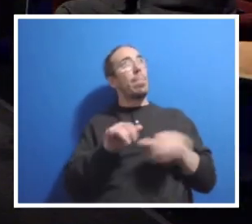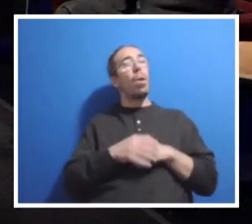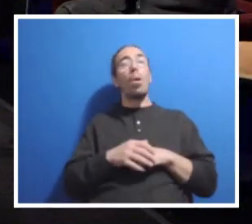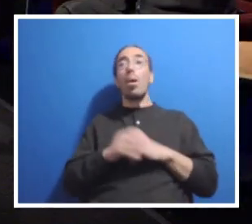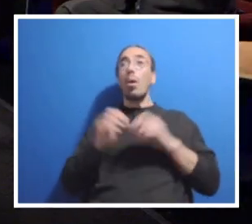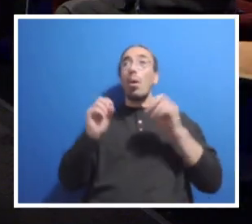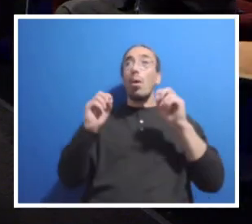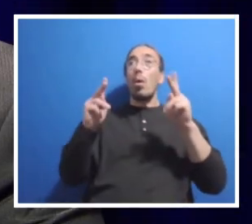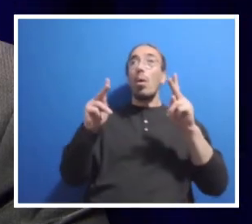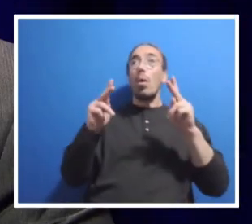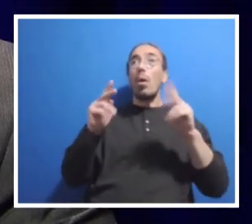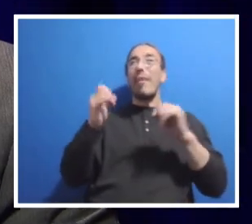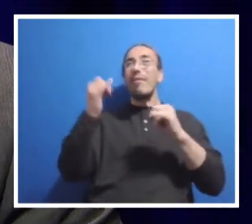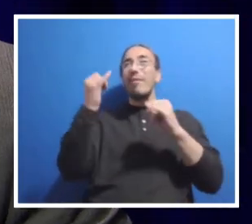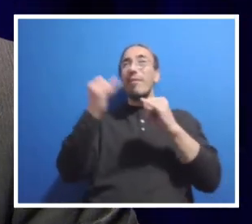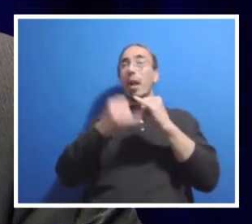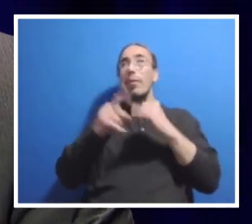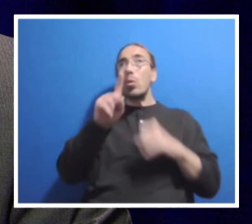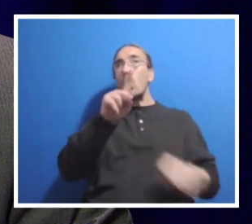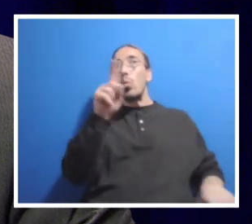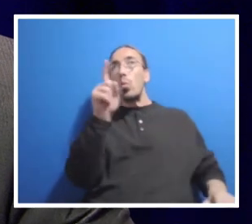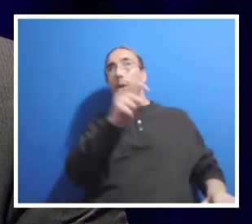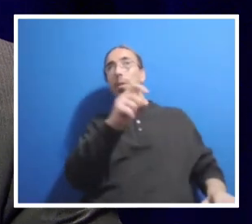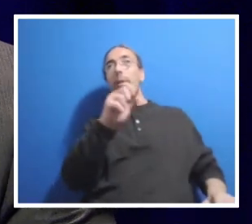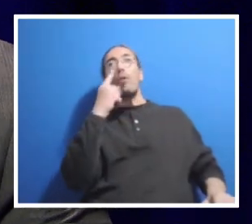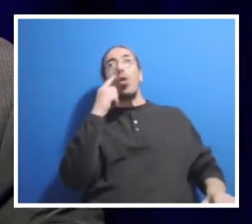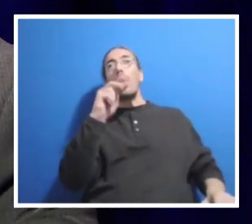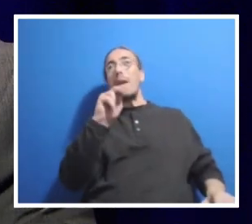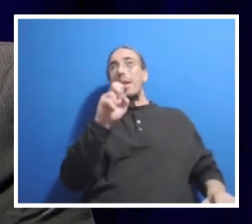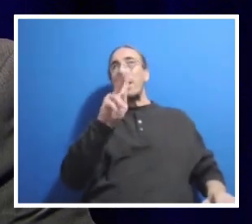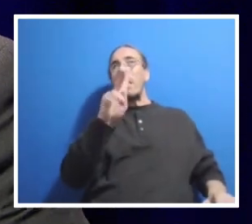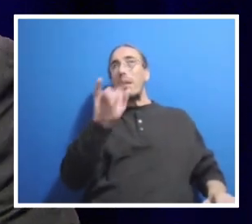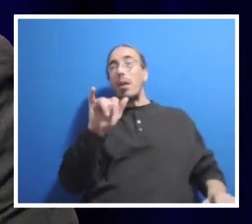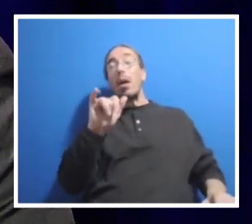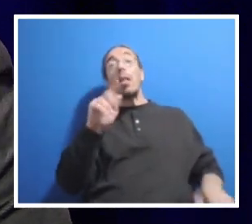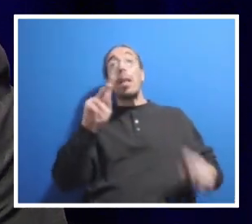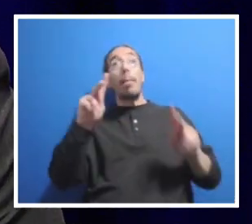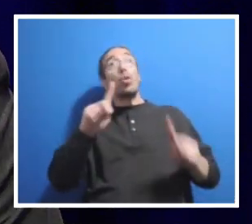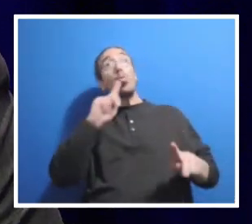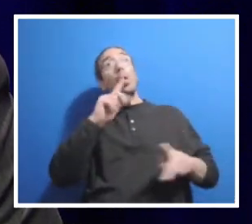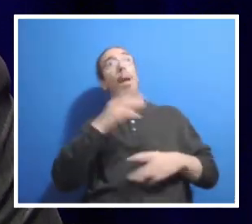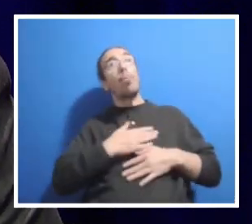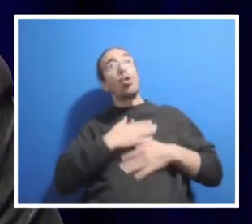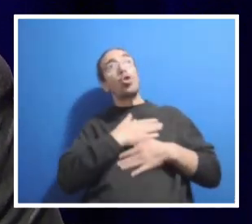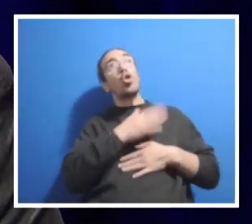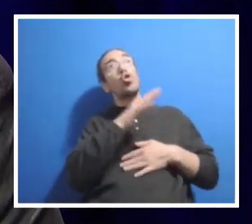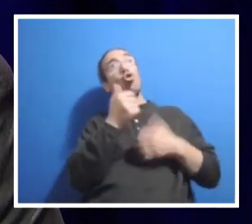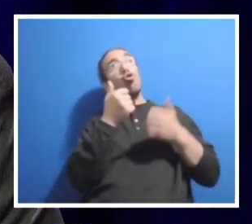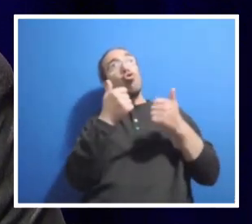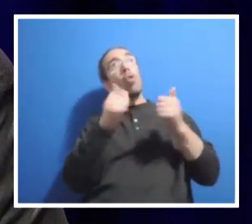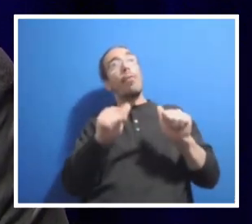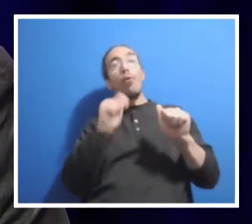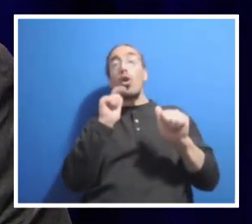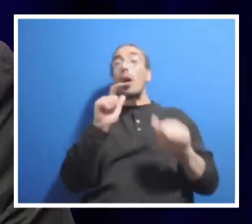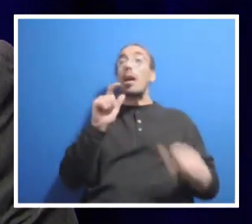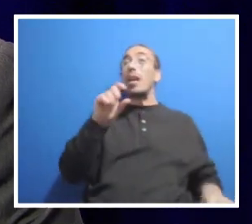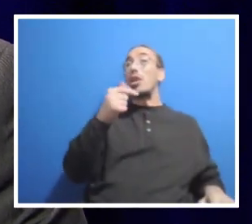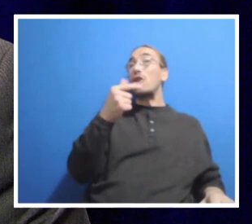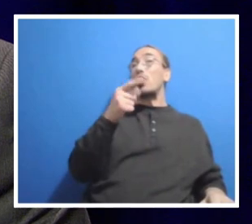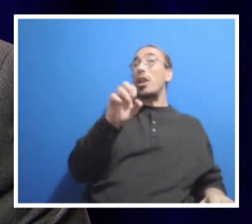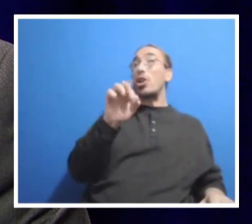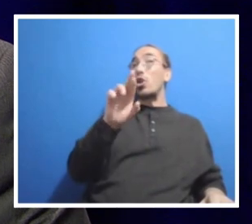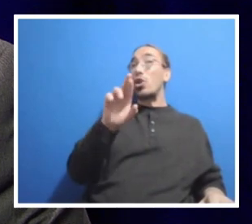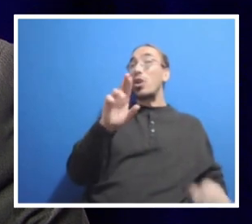one final question. Neely, this one is for you. This person very much appreciated your efforts at gender equity at the senior level. But we're